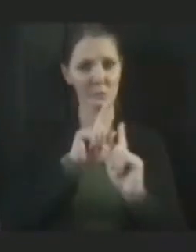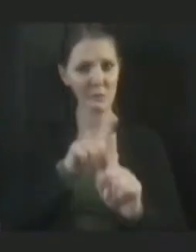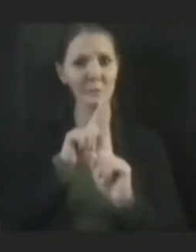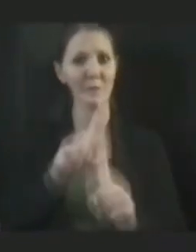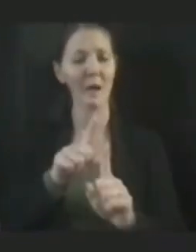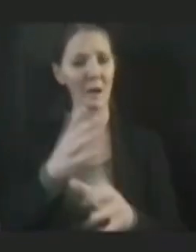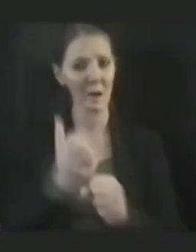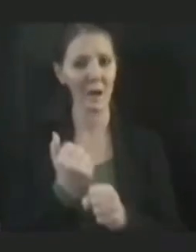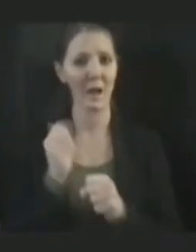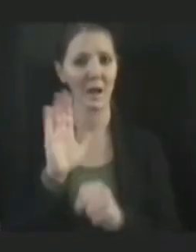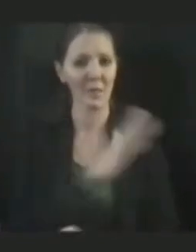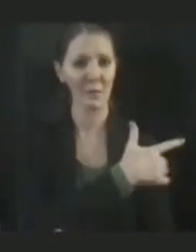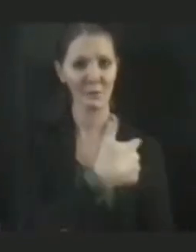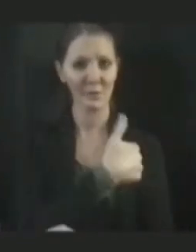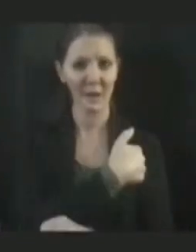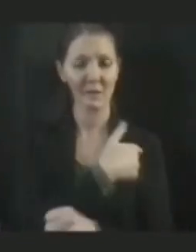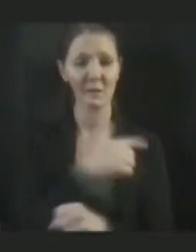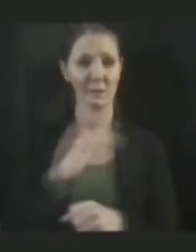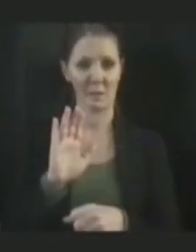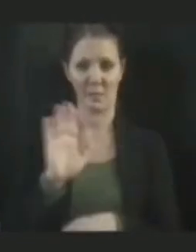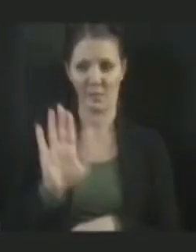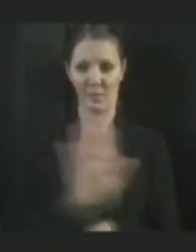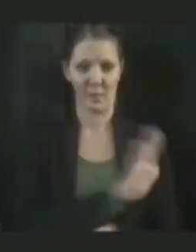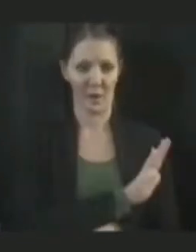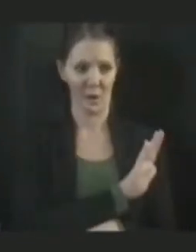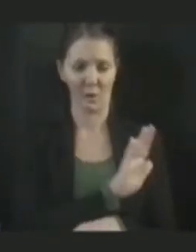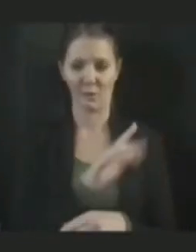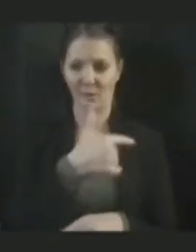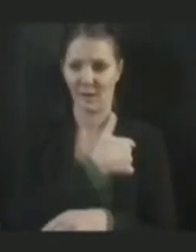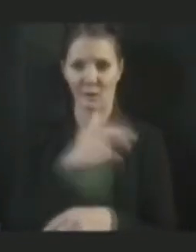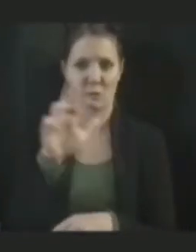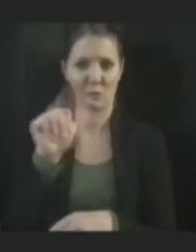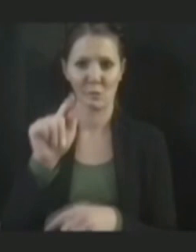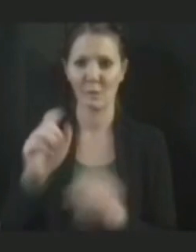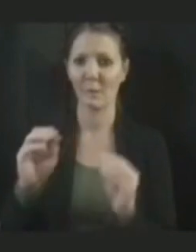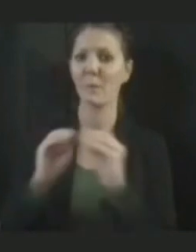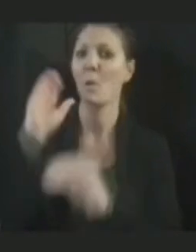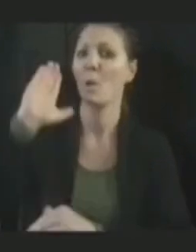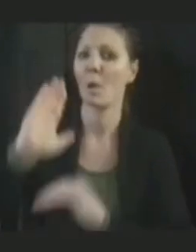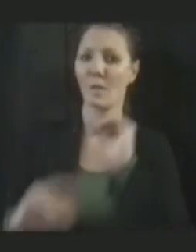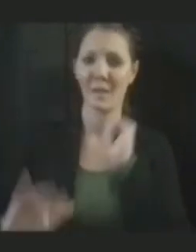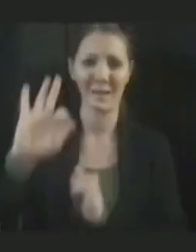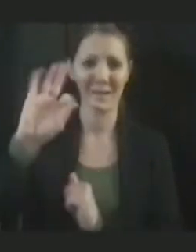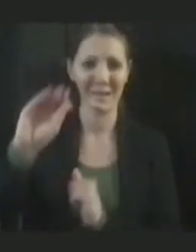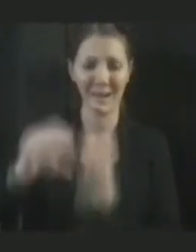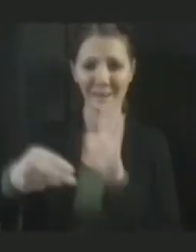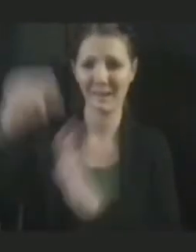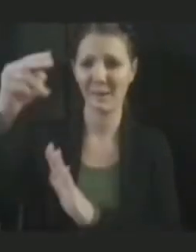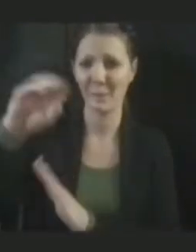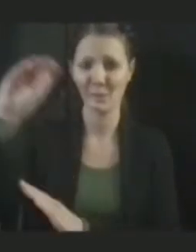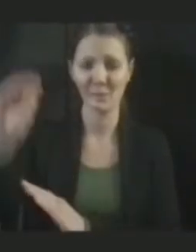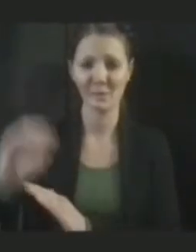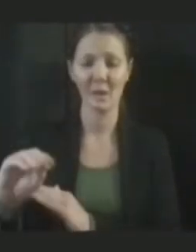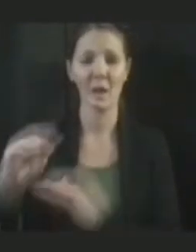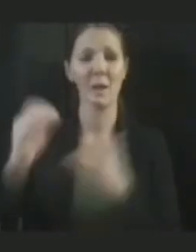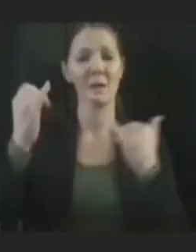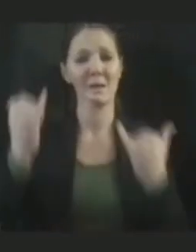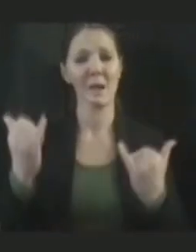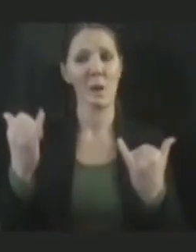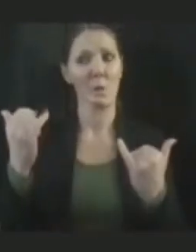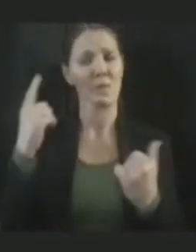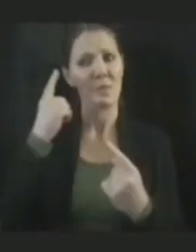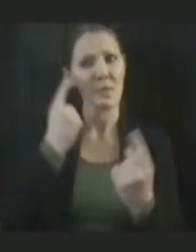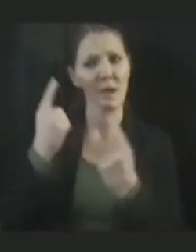vaccination rates are way over 90%. And that when we look at how do we get to that, in